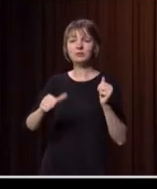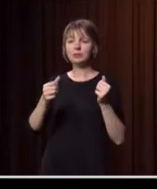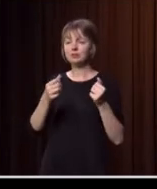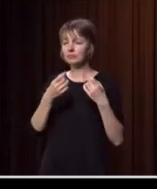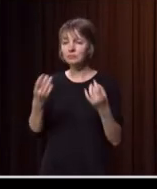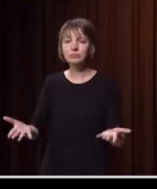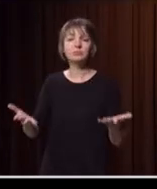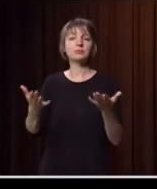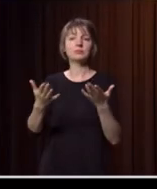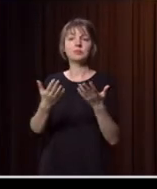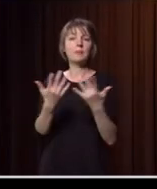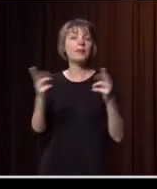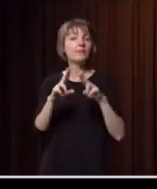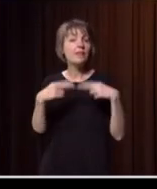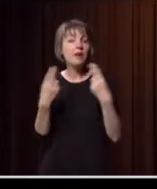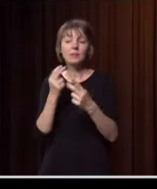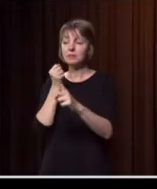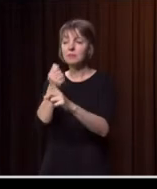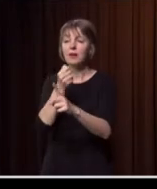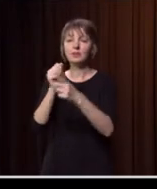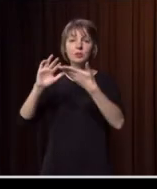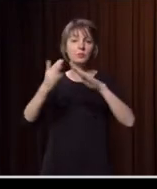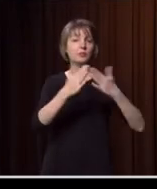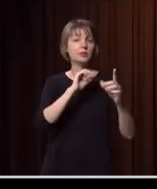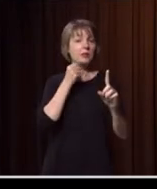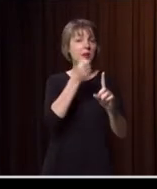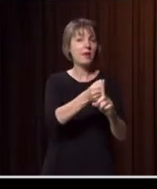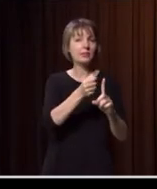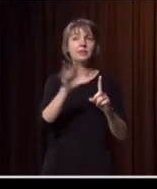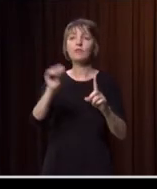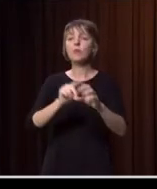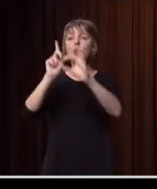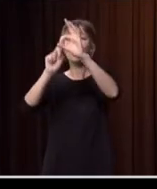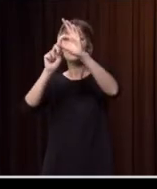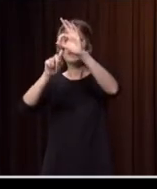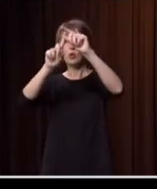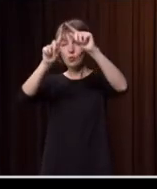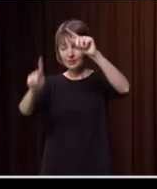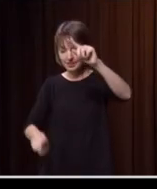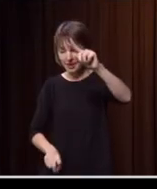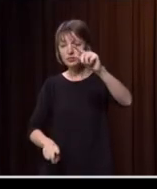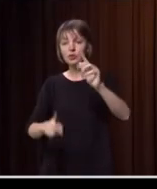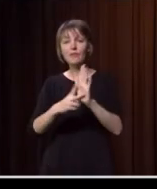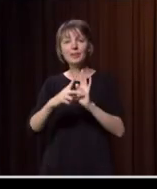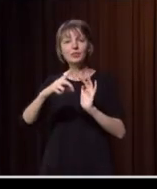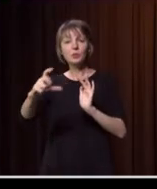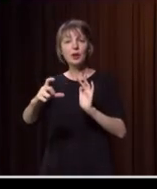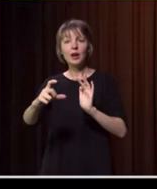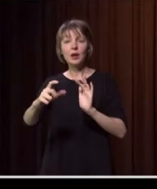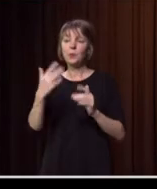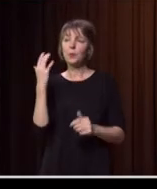families, families and communities effectively from the Queensland border all the way down to the Victorian border.